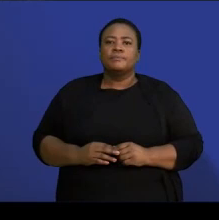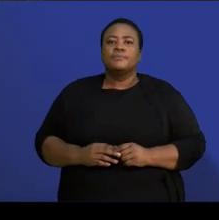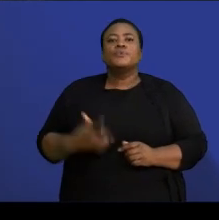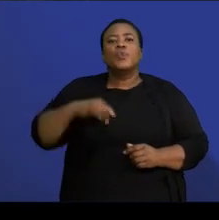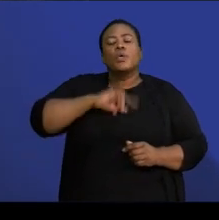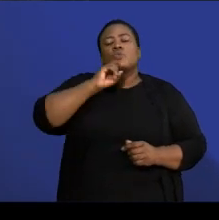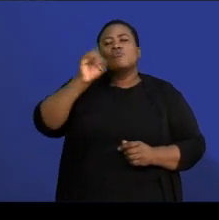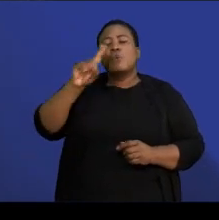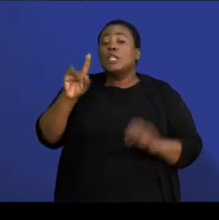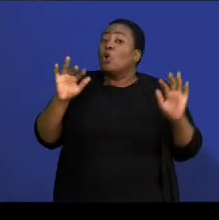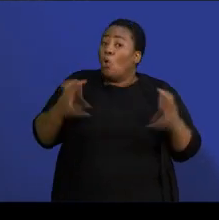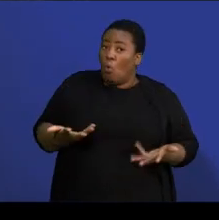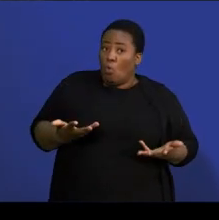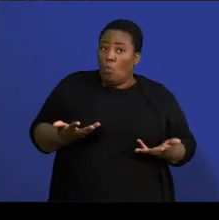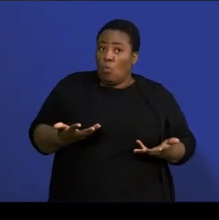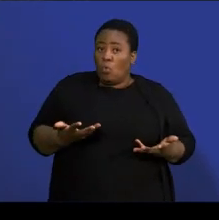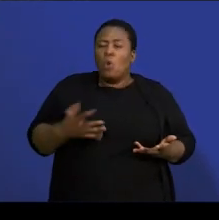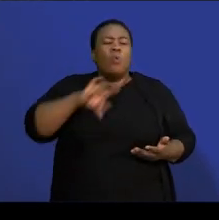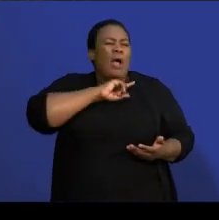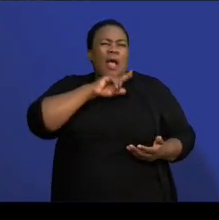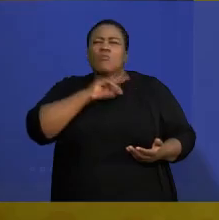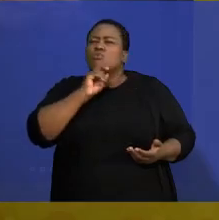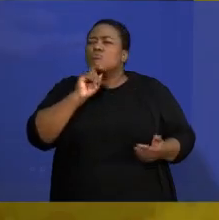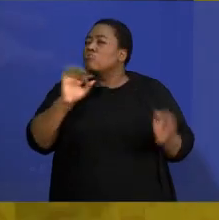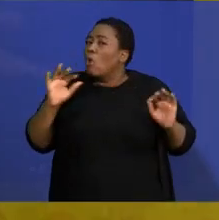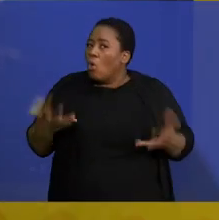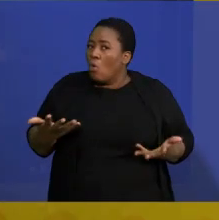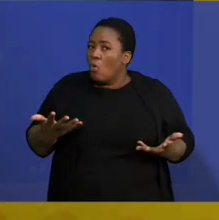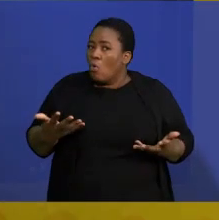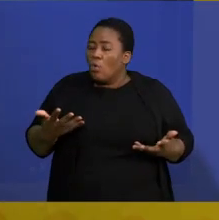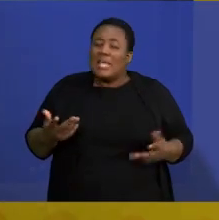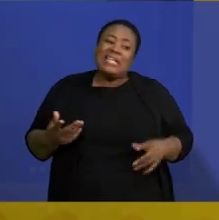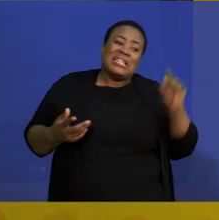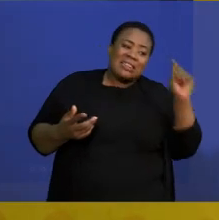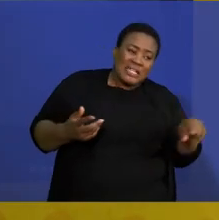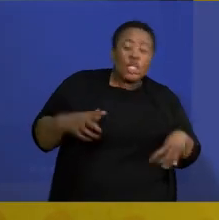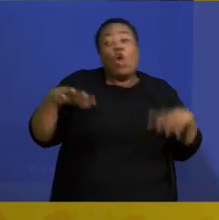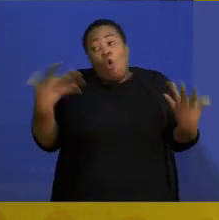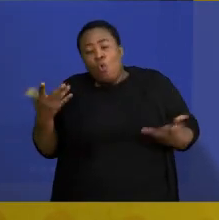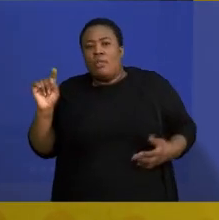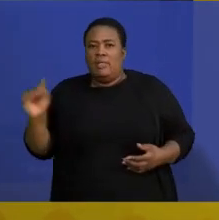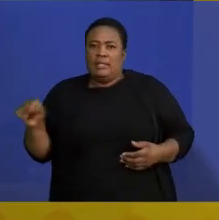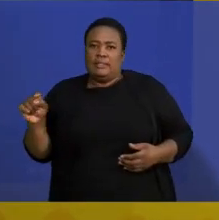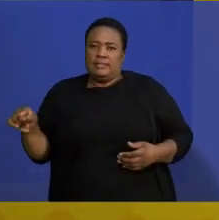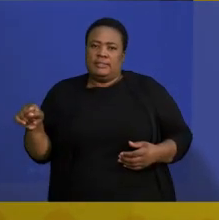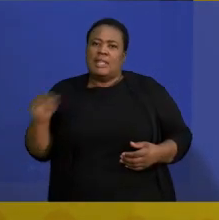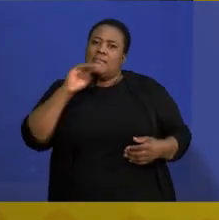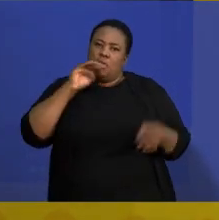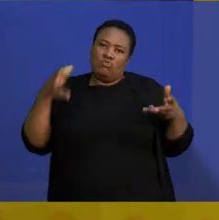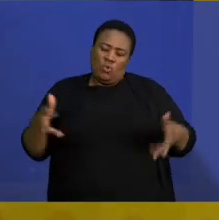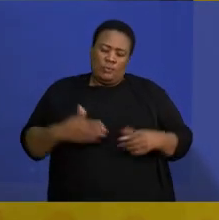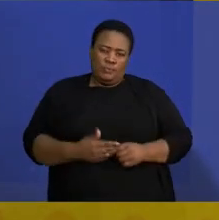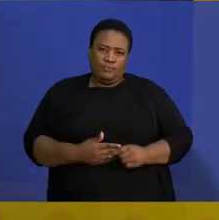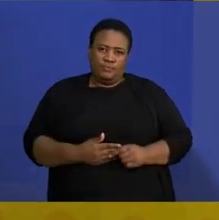reason for an O, it's because it's either this or that. That's what mutually exclusive events actually means.